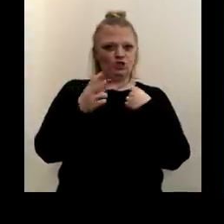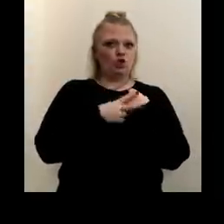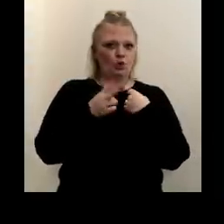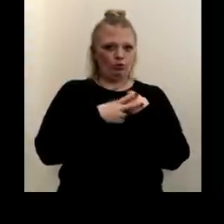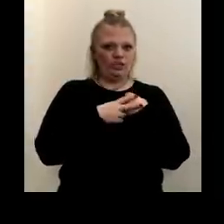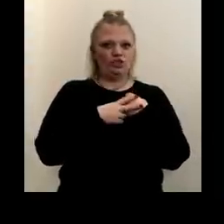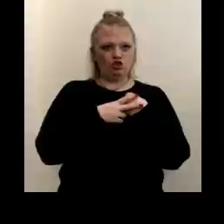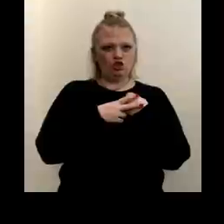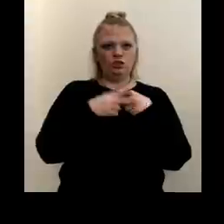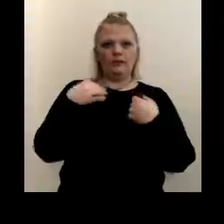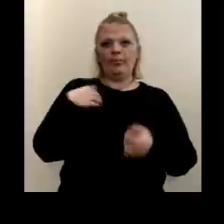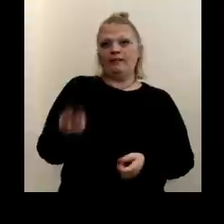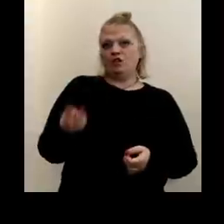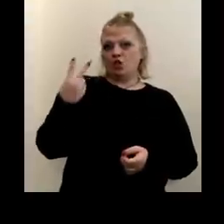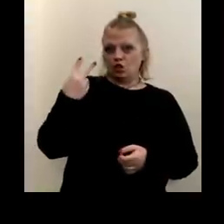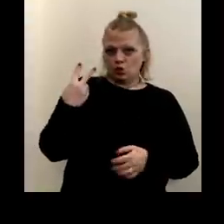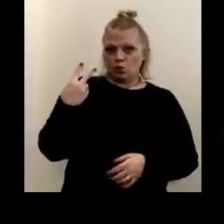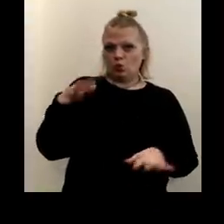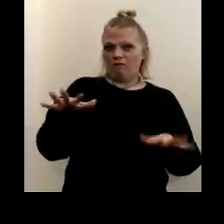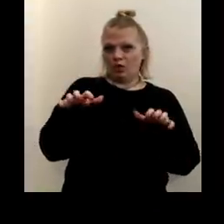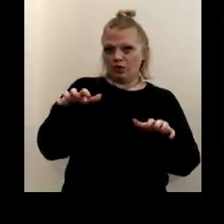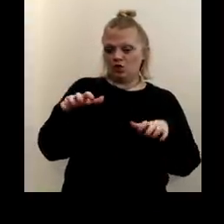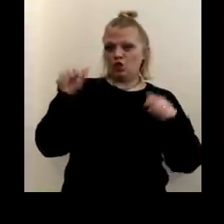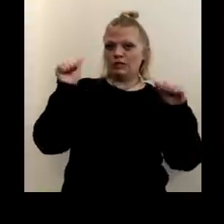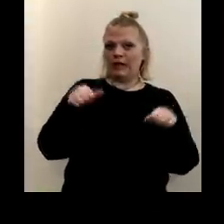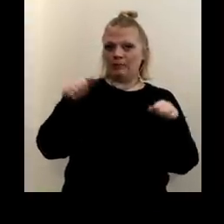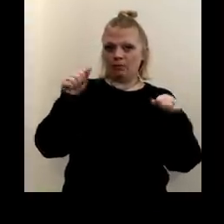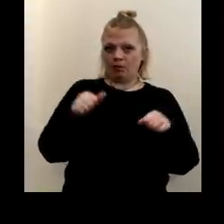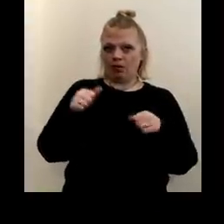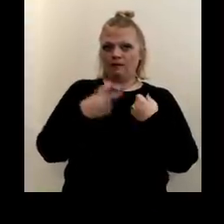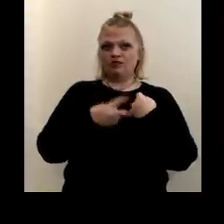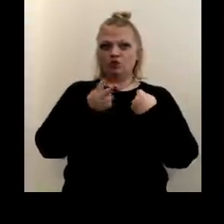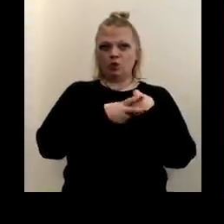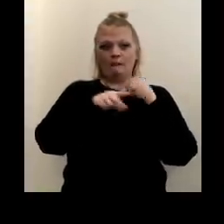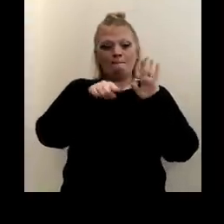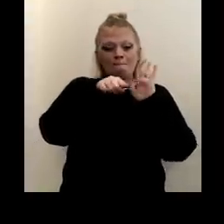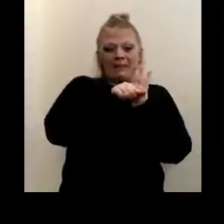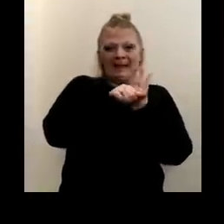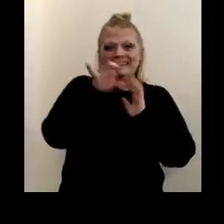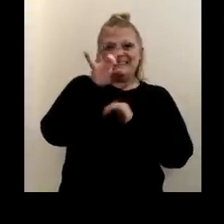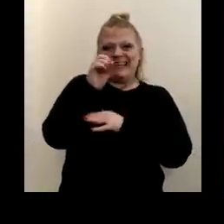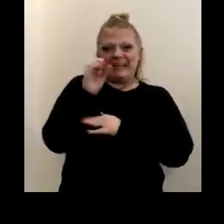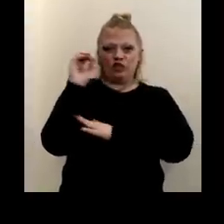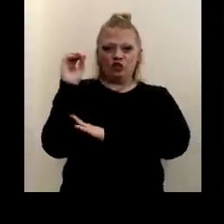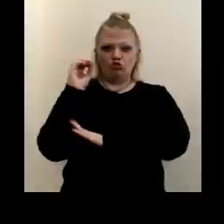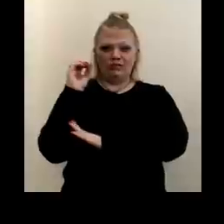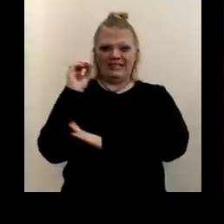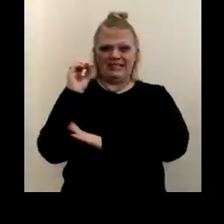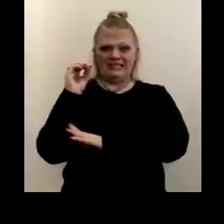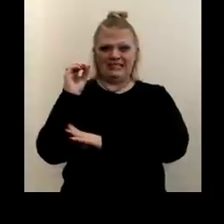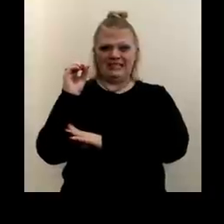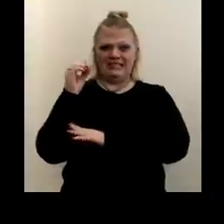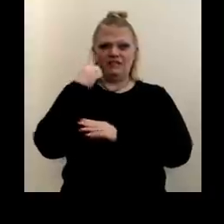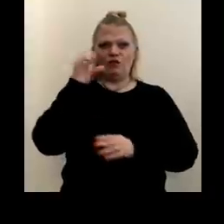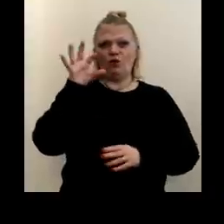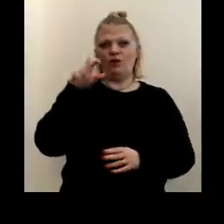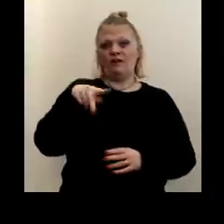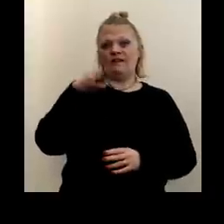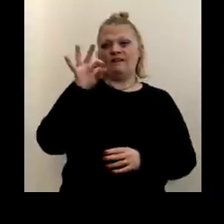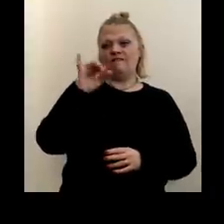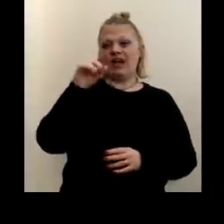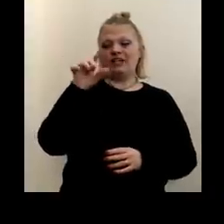So we have two freezers that are capable of storing the minus 80 degree for mine for the Pfizer vaccine.